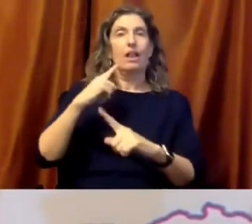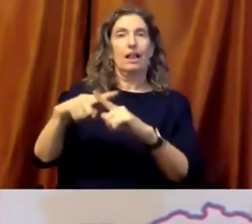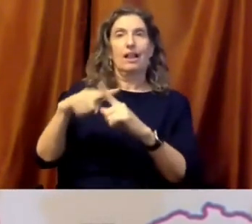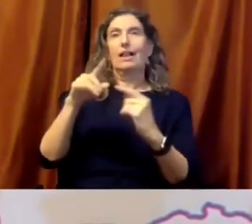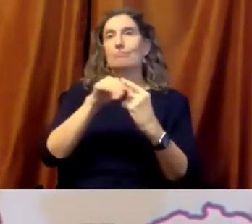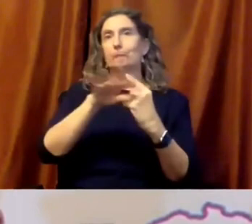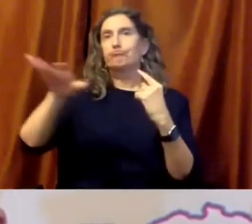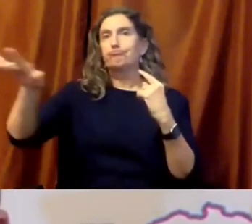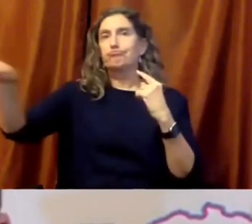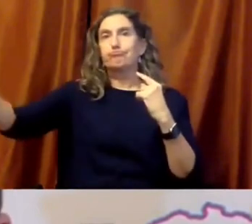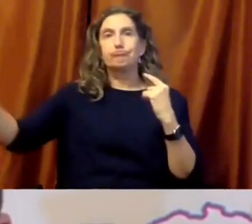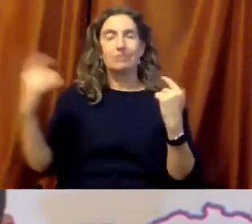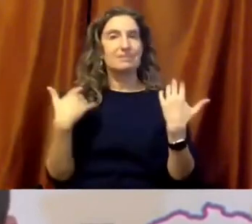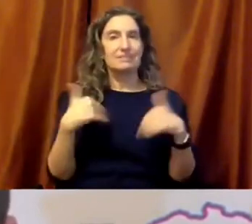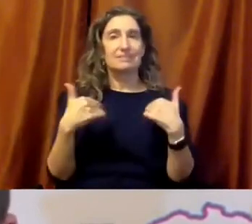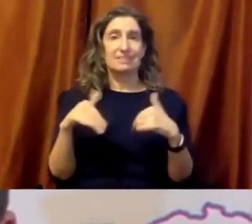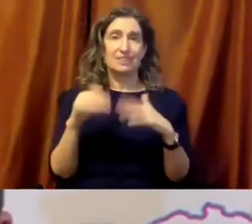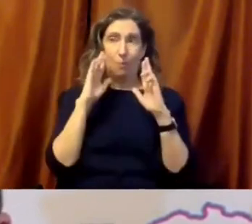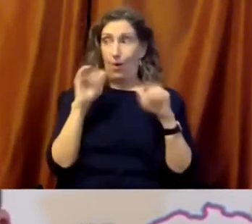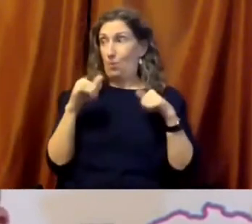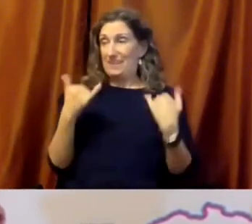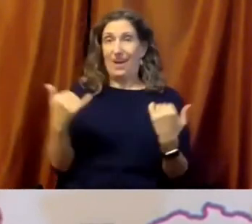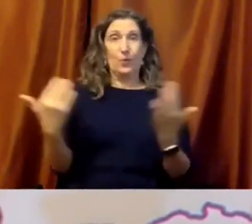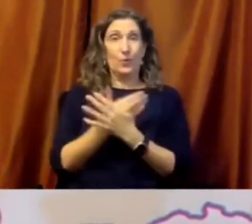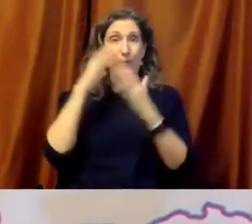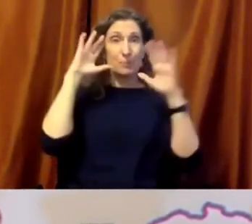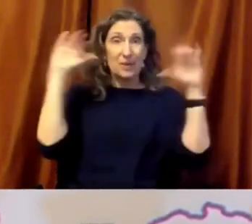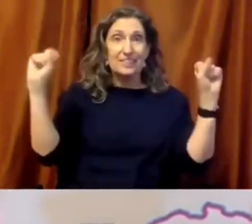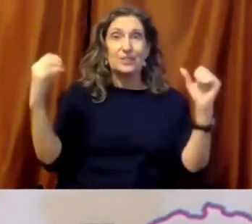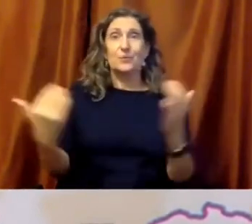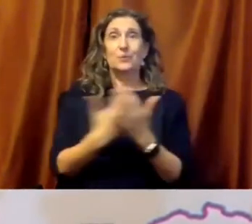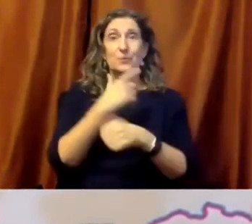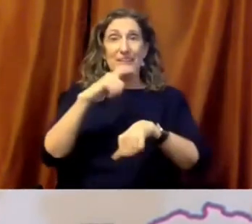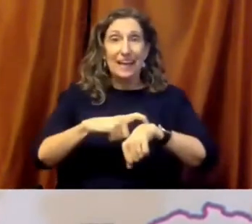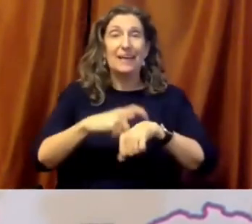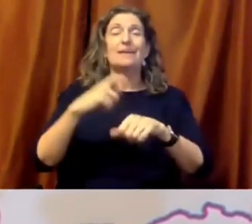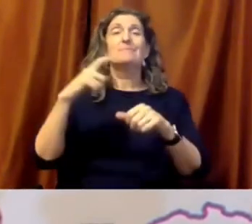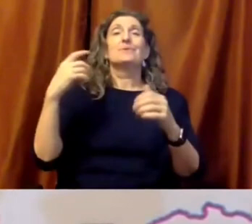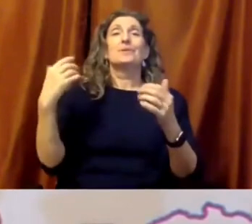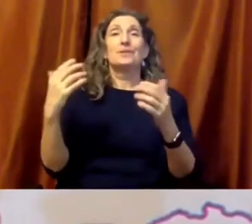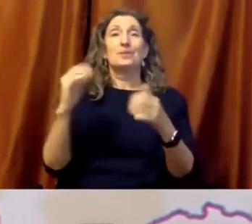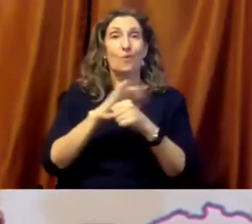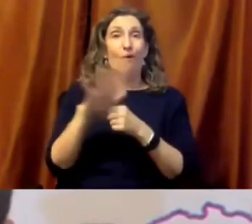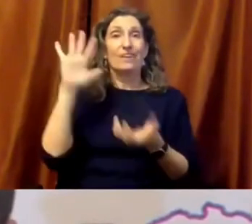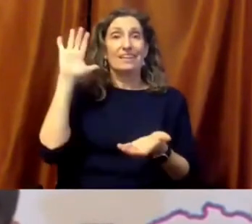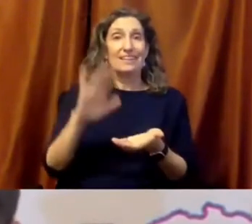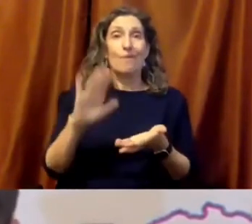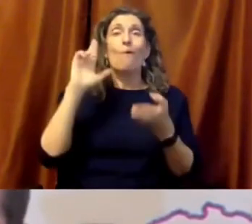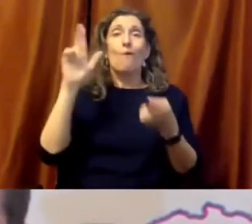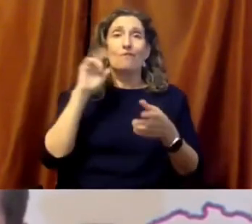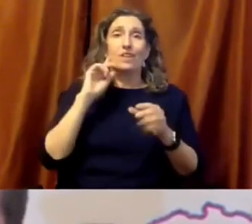effect on the lives of all of our children everywhere, because the whole